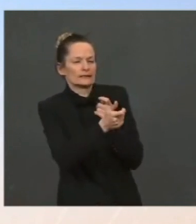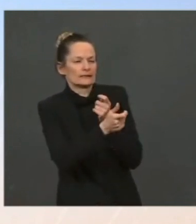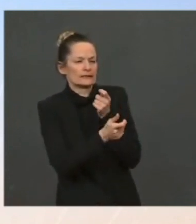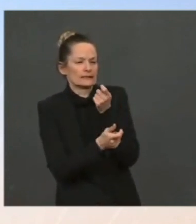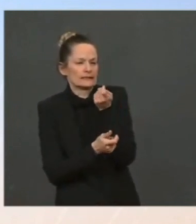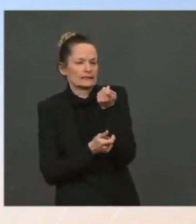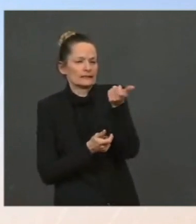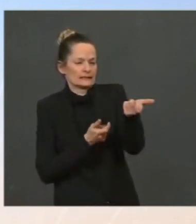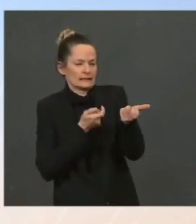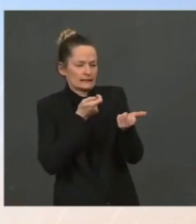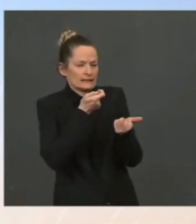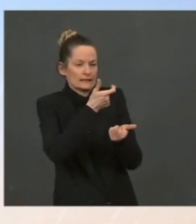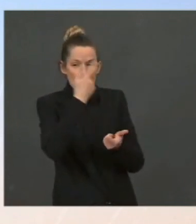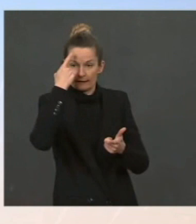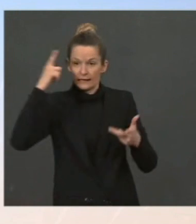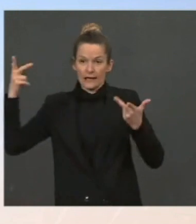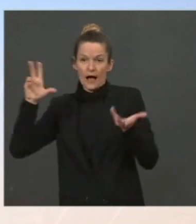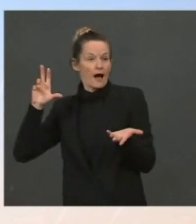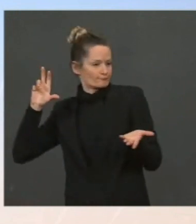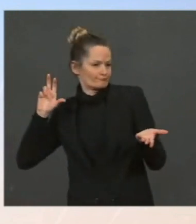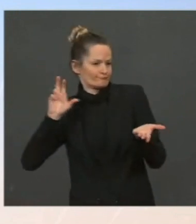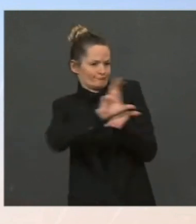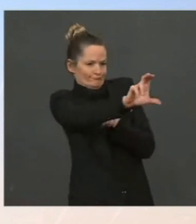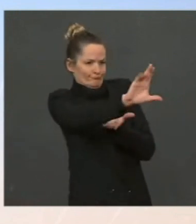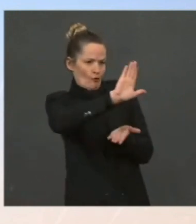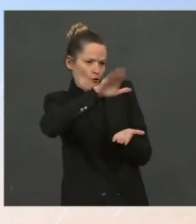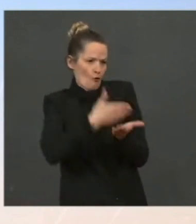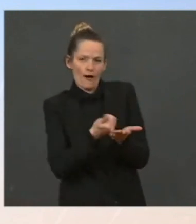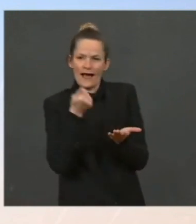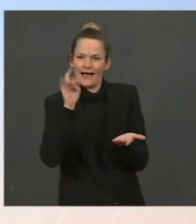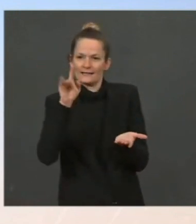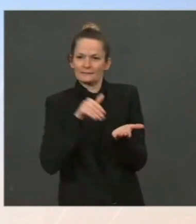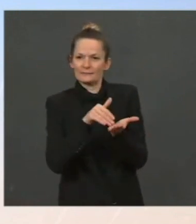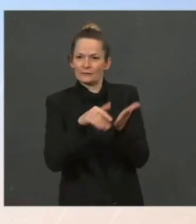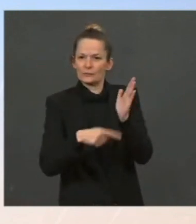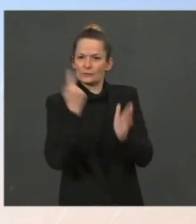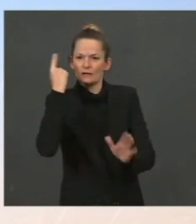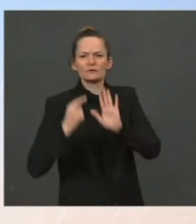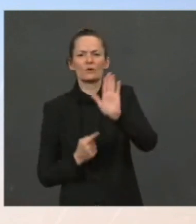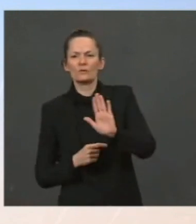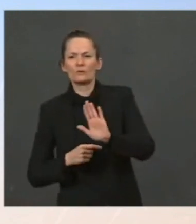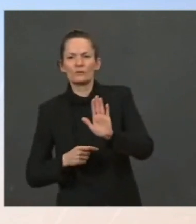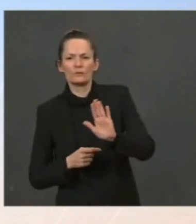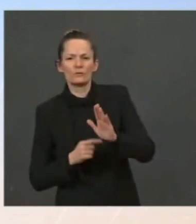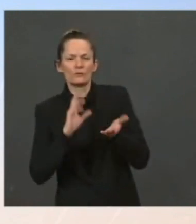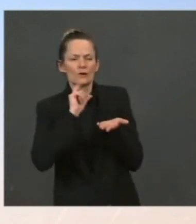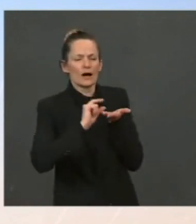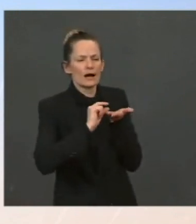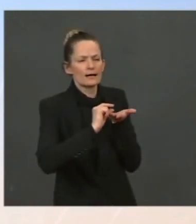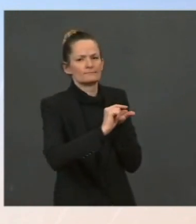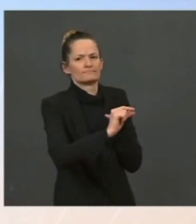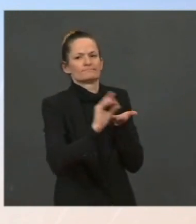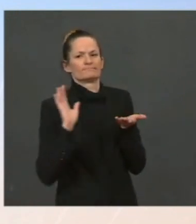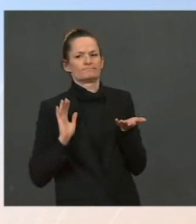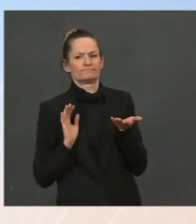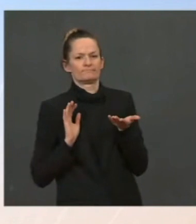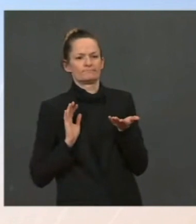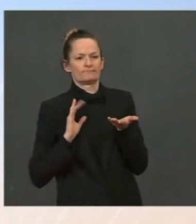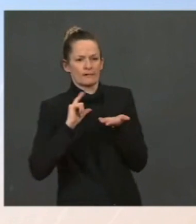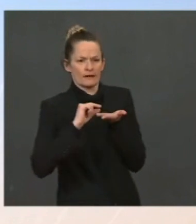a certain amount that each particular cavern is releasing. But we're not saying that we're going to be supplying all